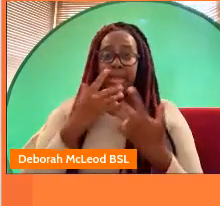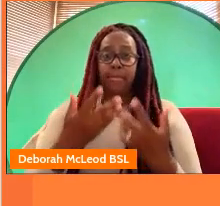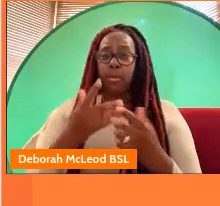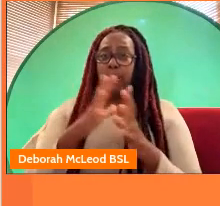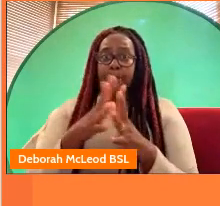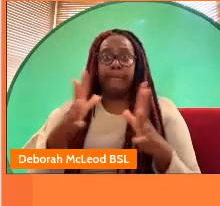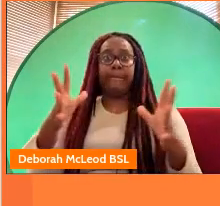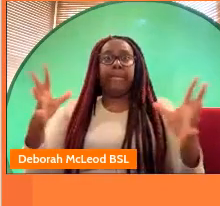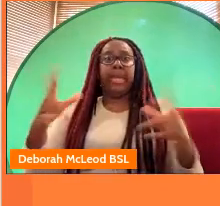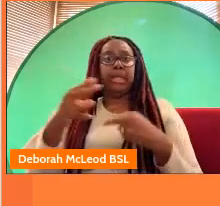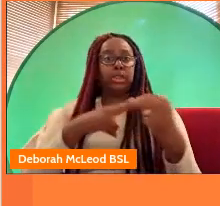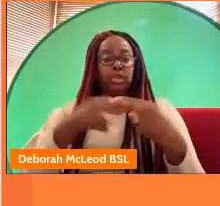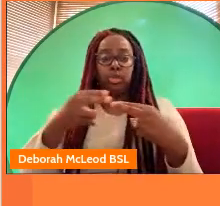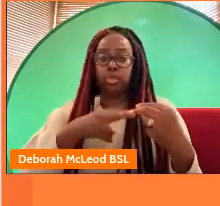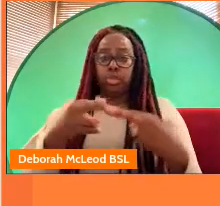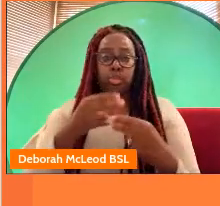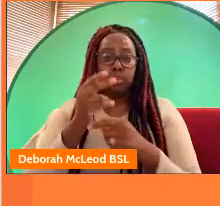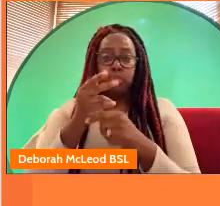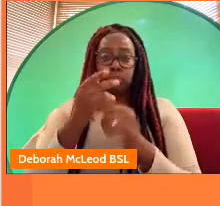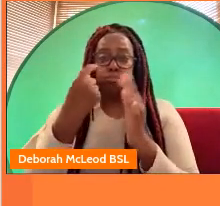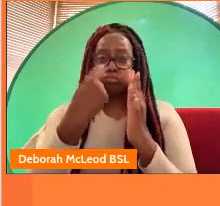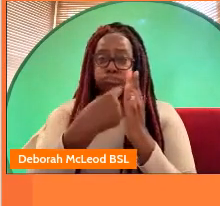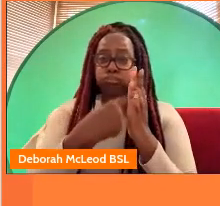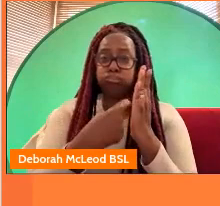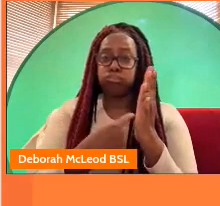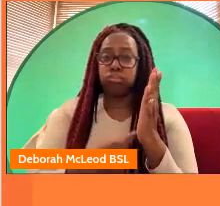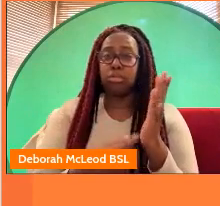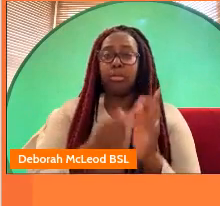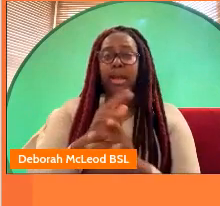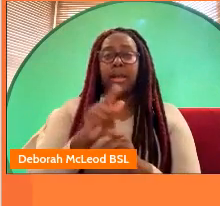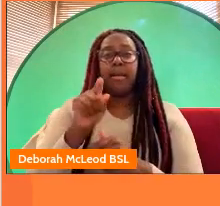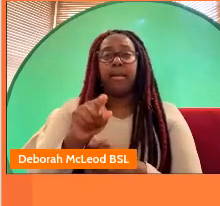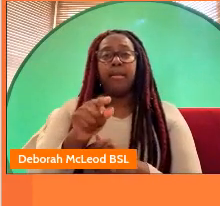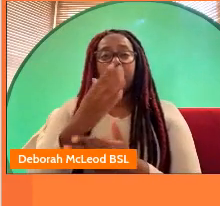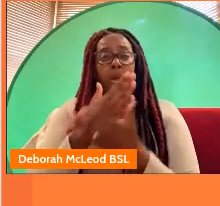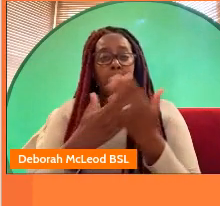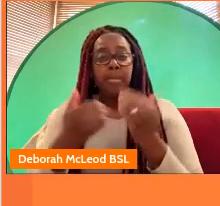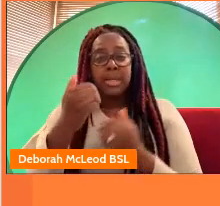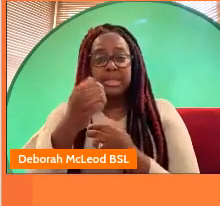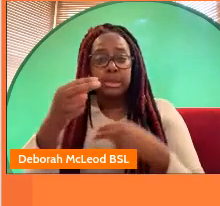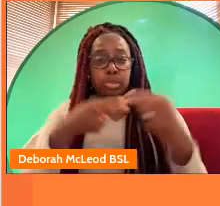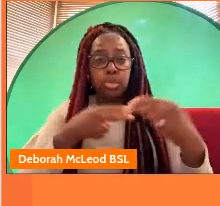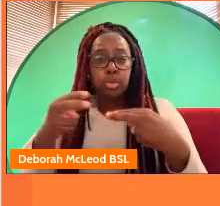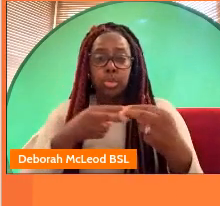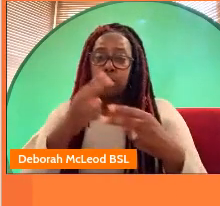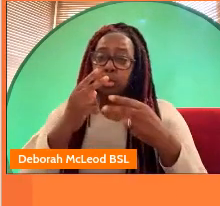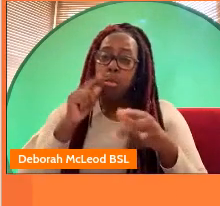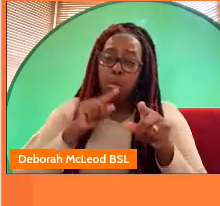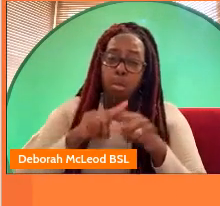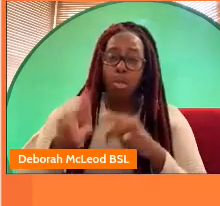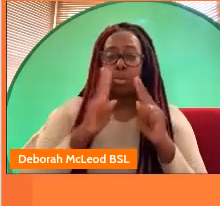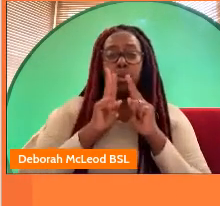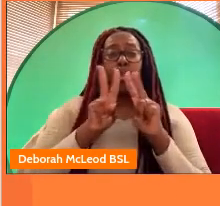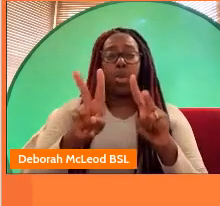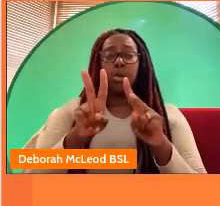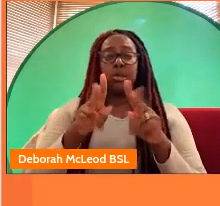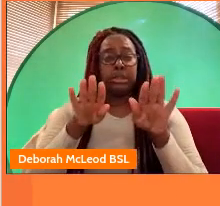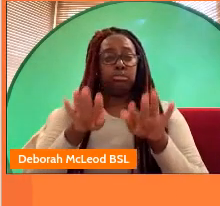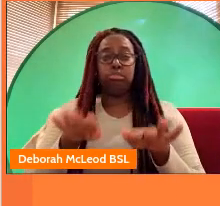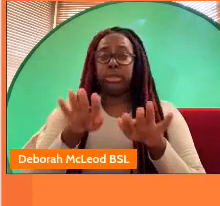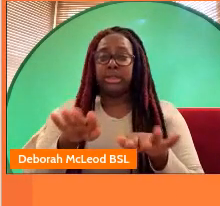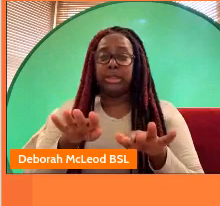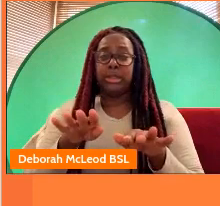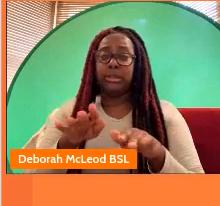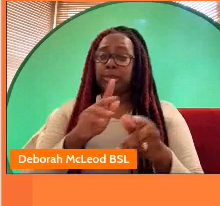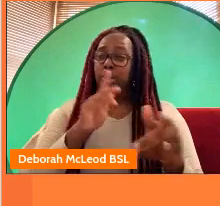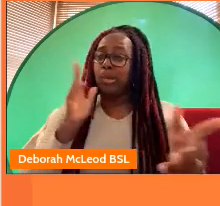regional news program in the country and by the way the 6 30 news on bbc one is the most watching news program in britain so it beats all of the